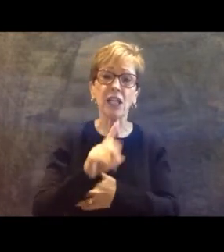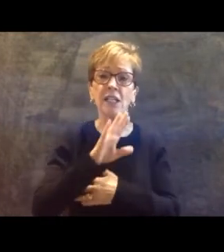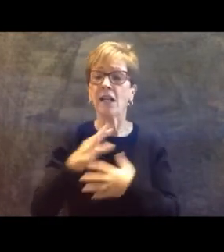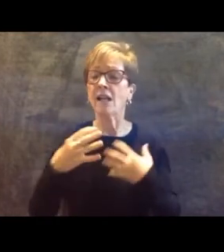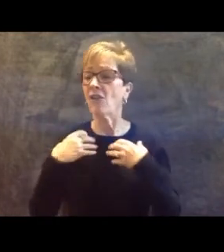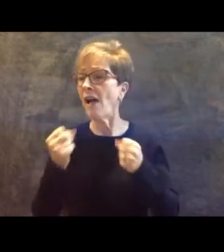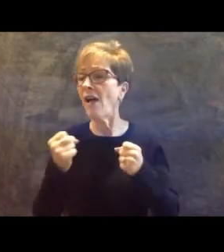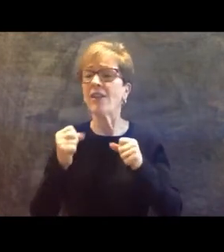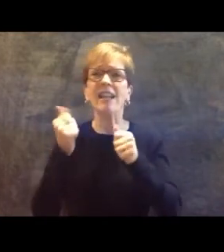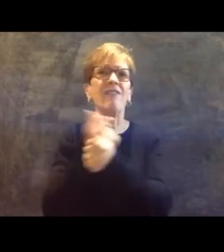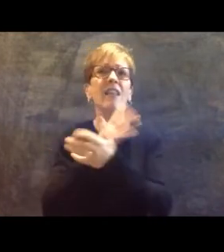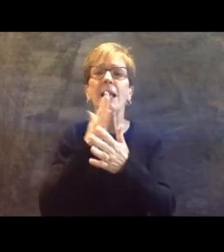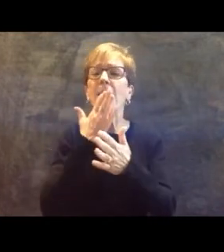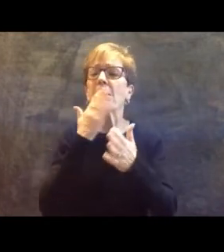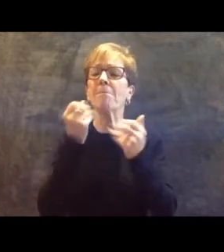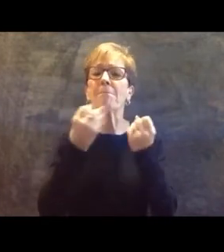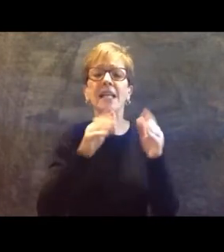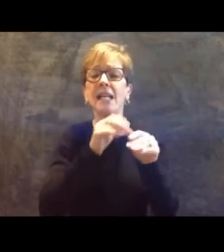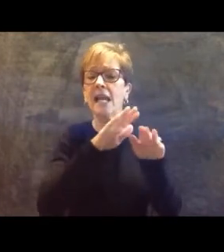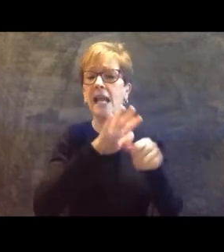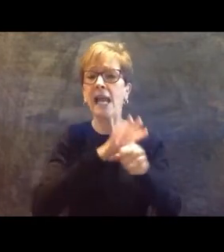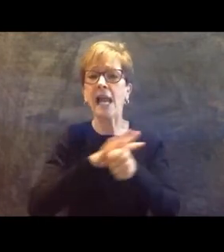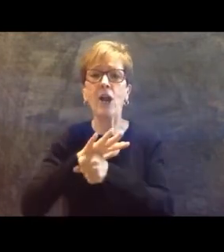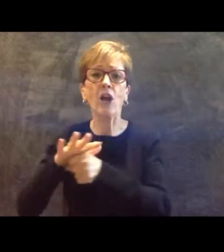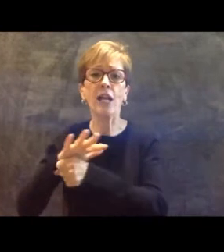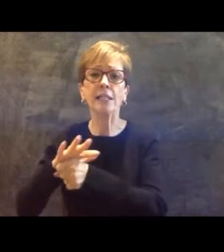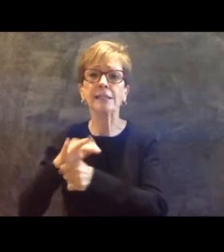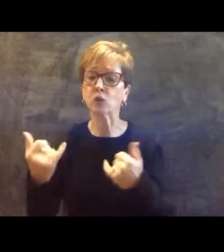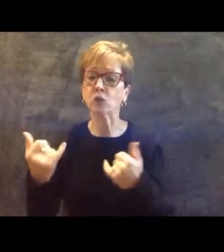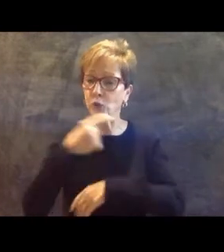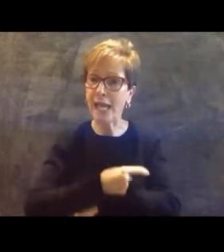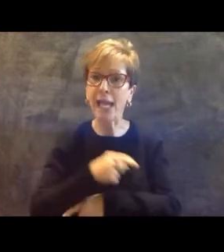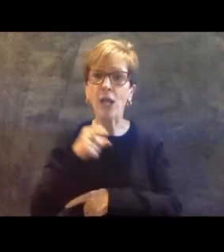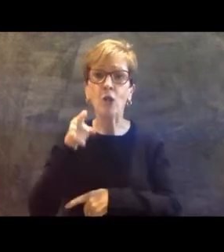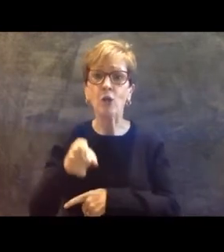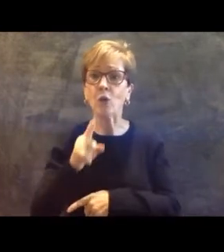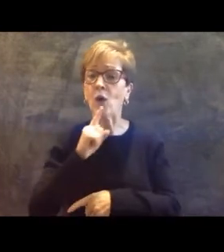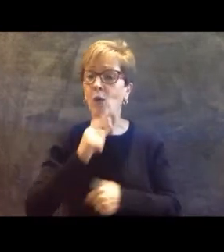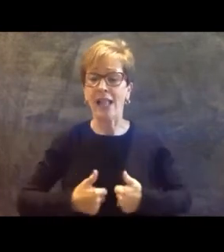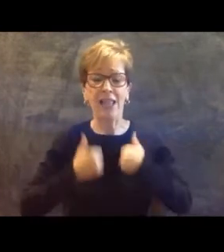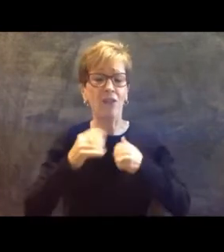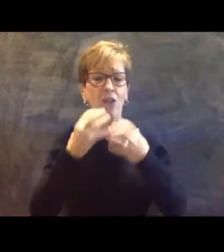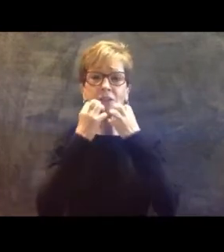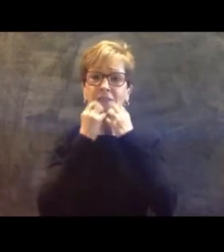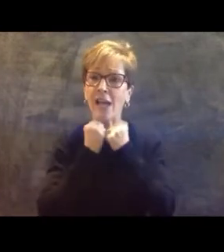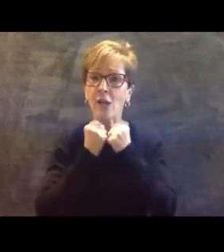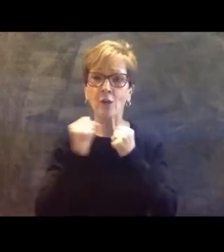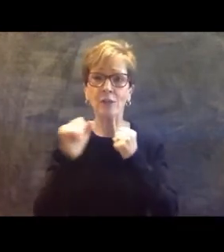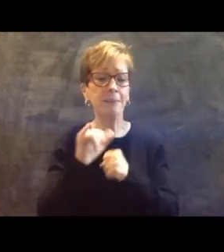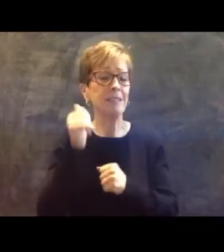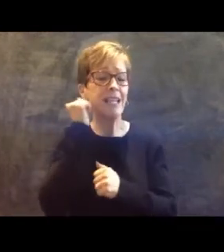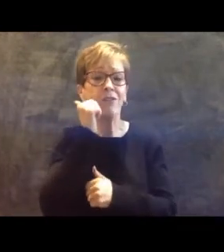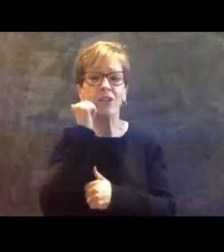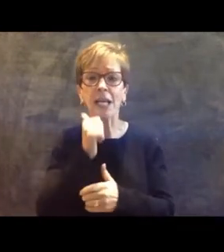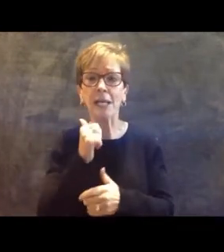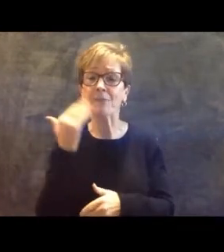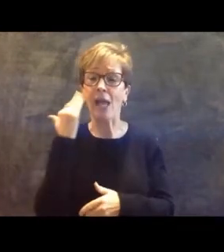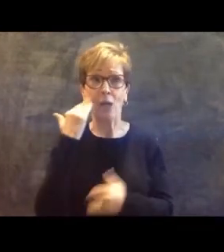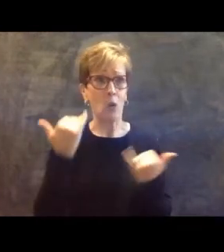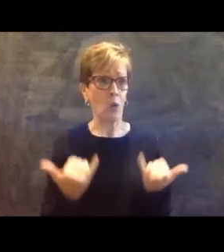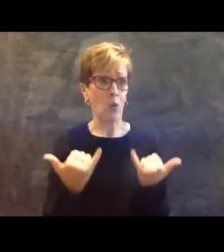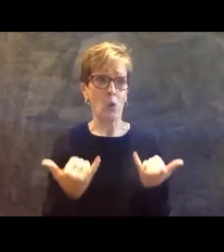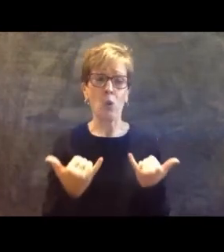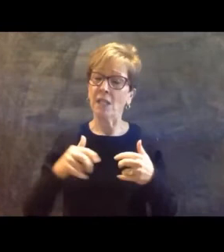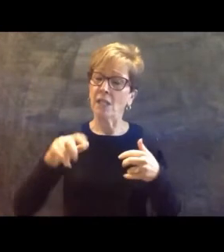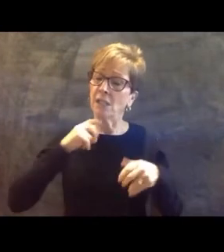so today you're just living out the values that you otherwise live every other day. I know that this has been a tough